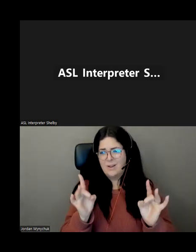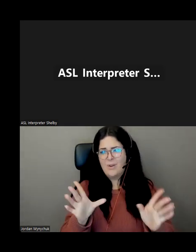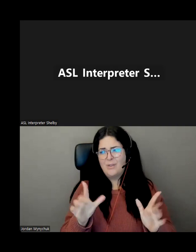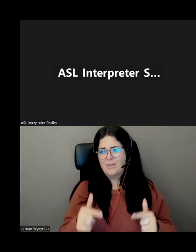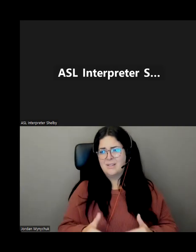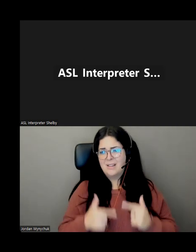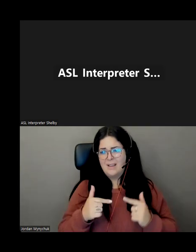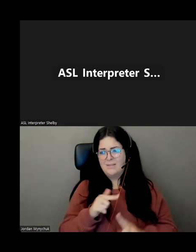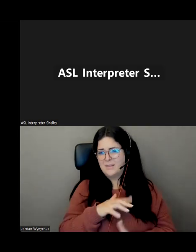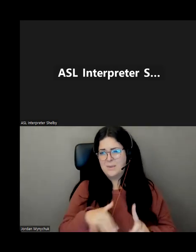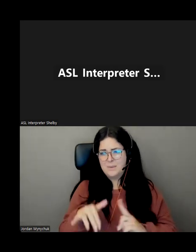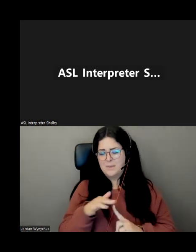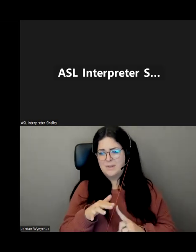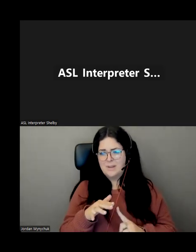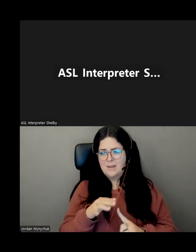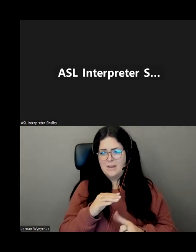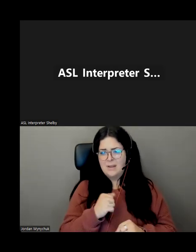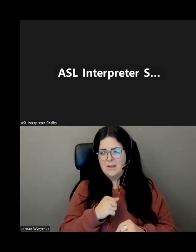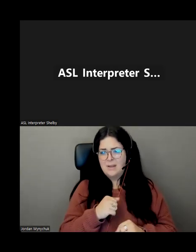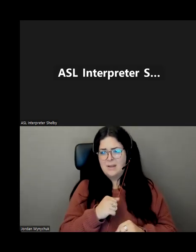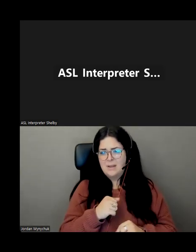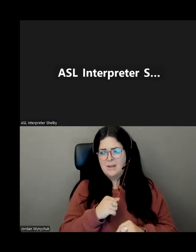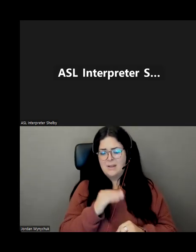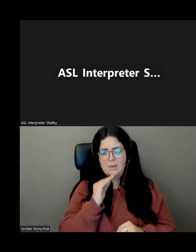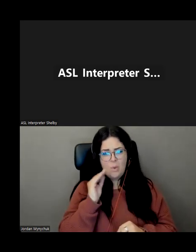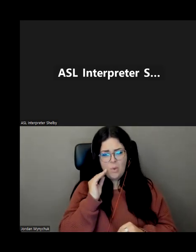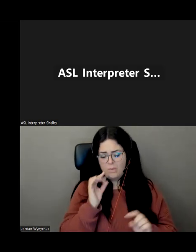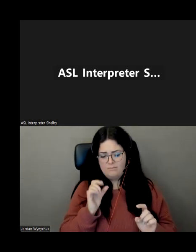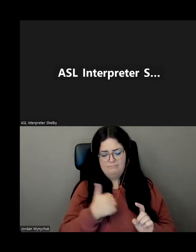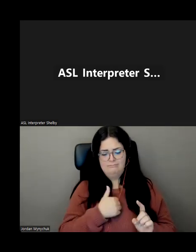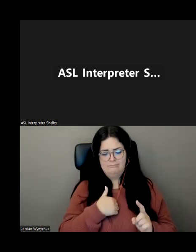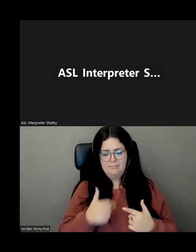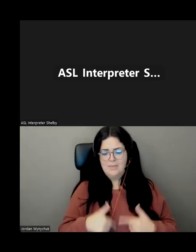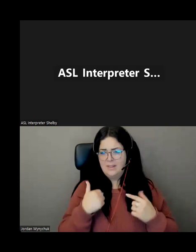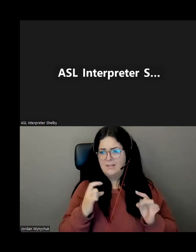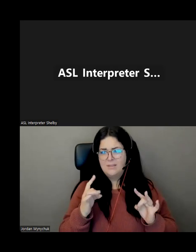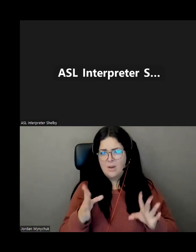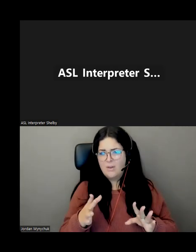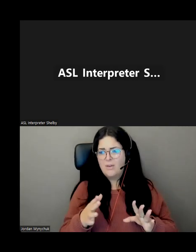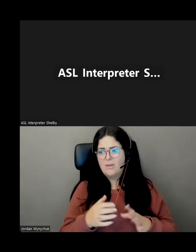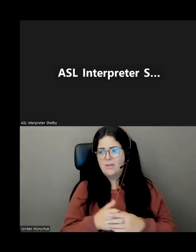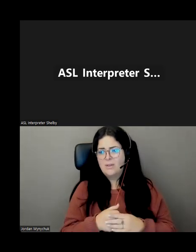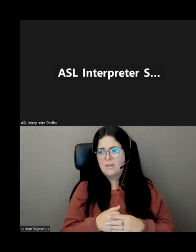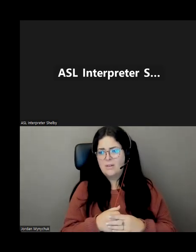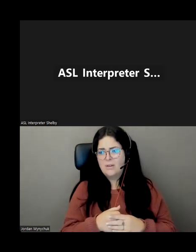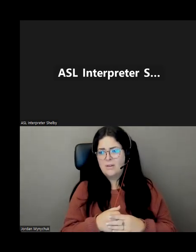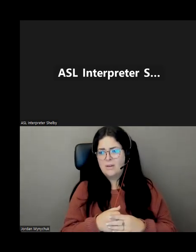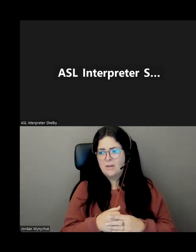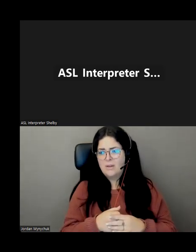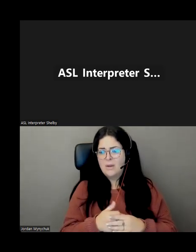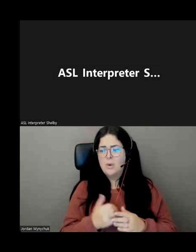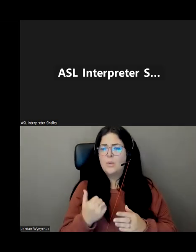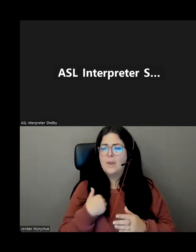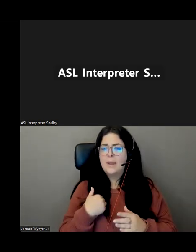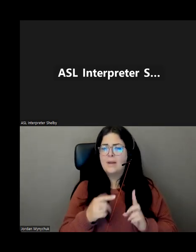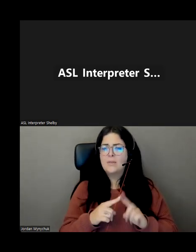residence of my own trying to get that part of it sorted but um we have zones in our bodies